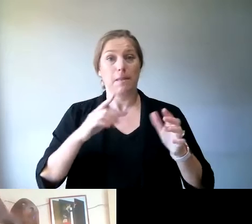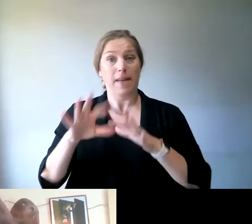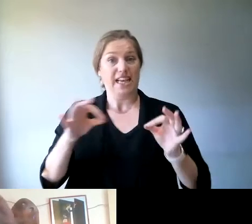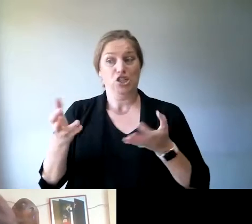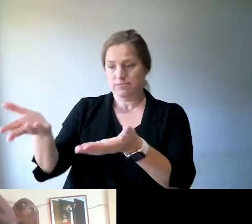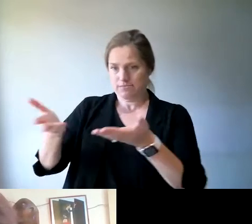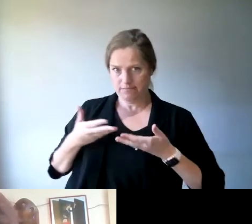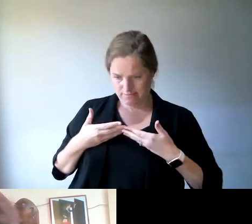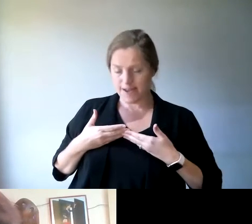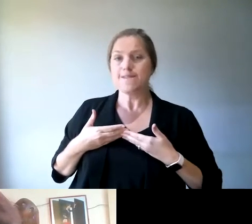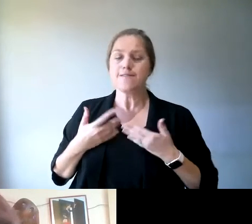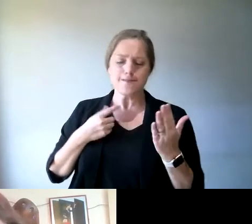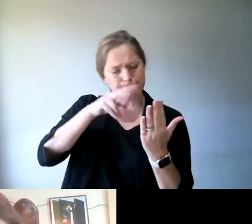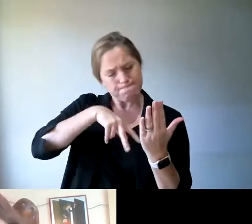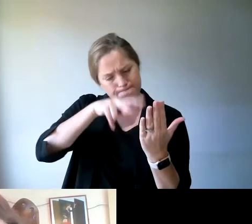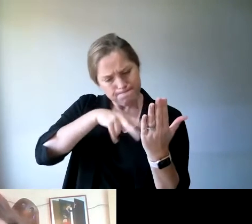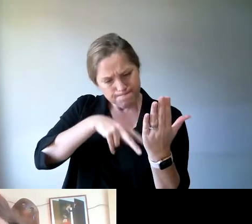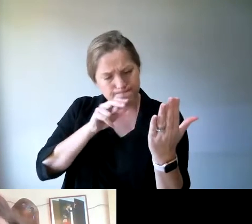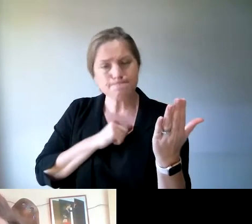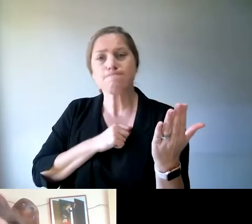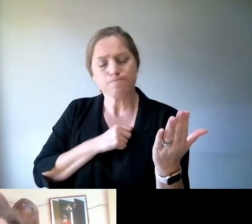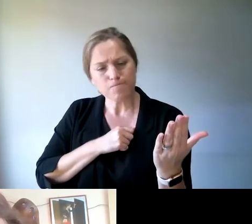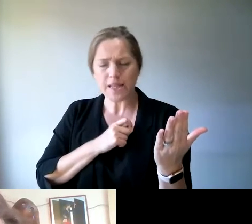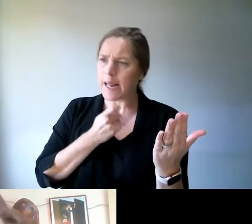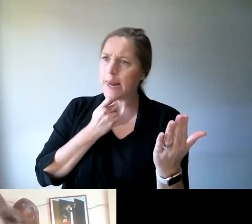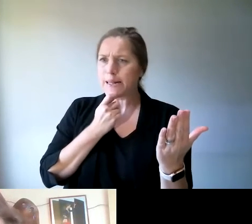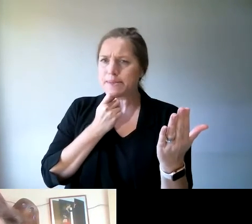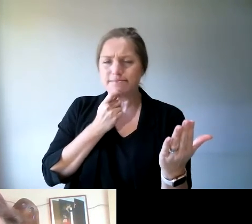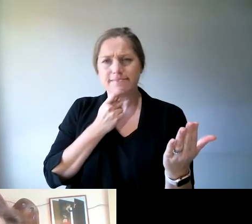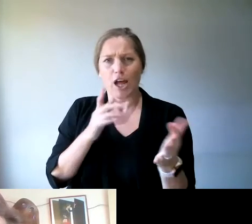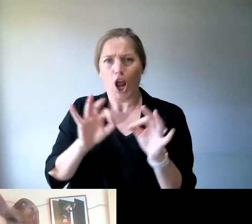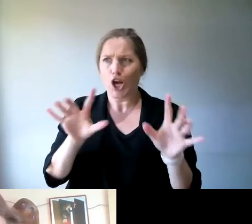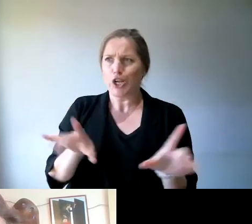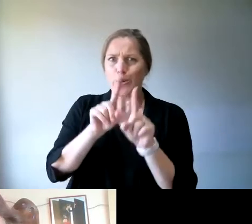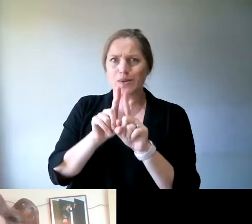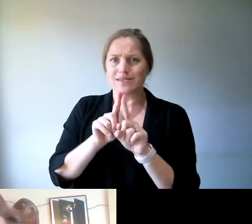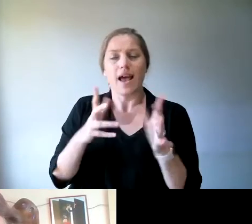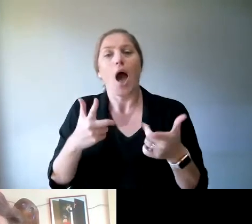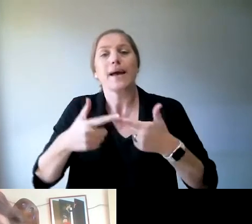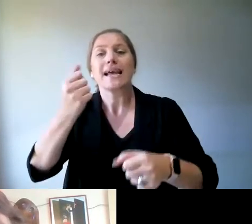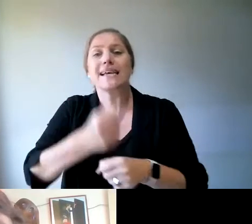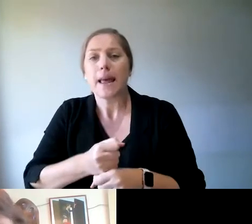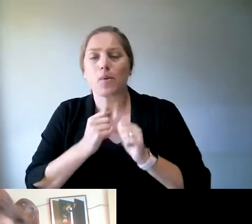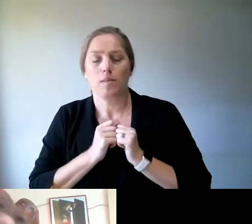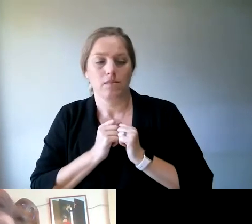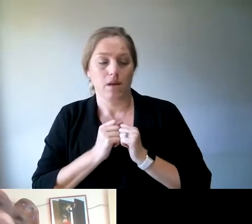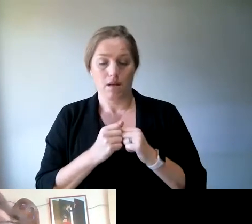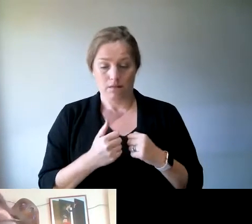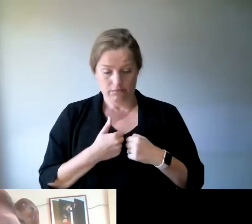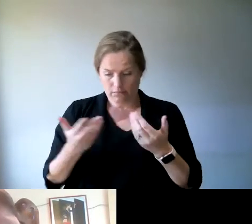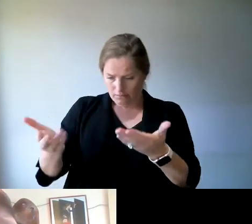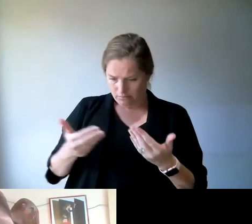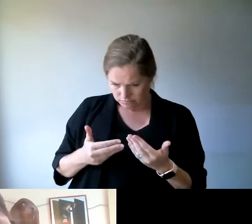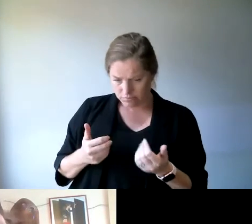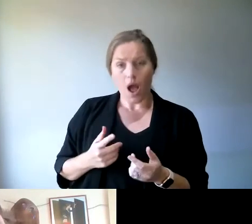together. How terrible. But they would only give me a high-low bed, a single one,